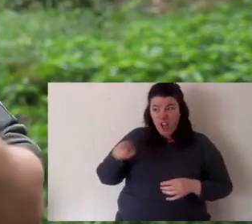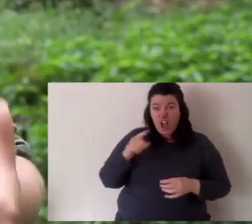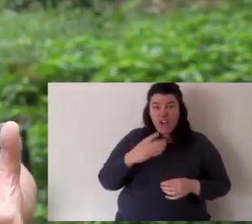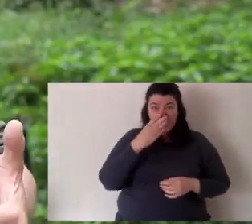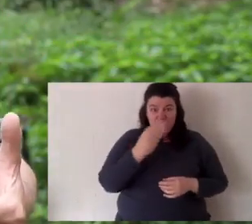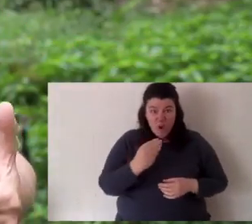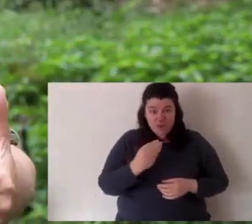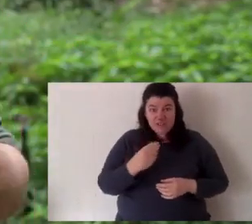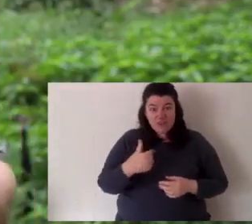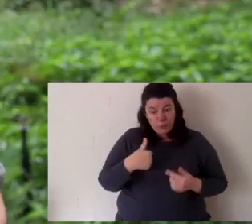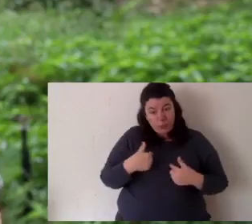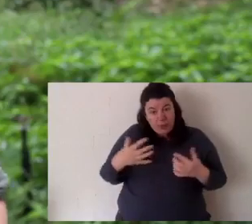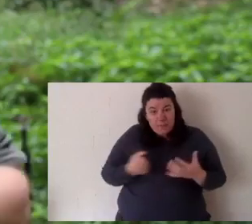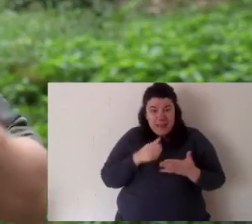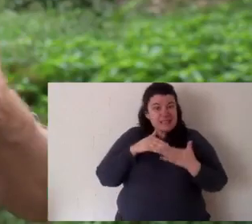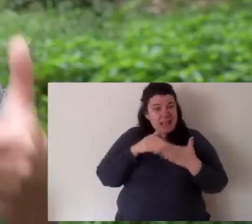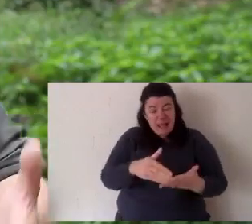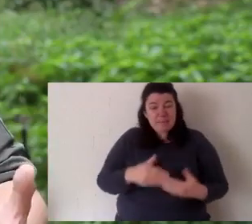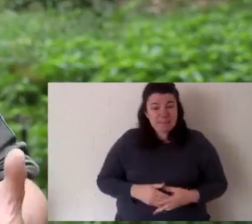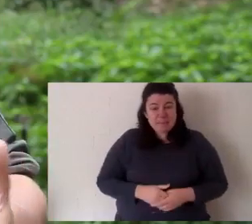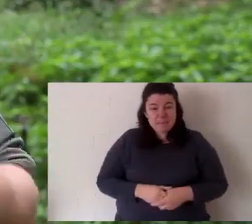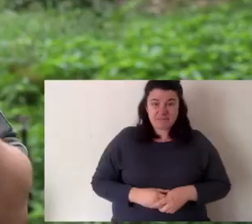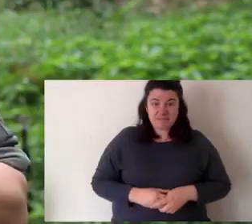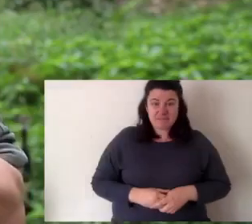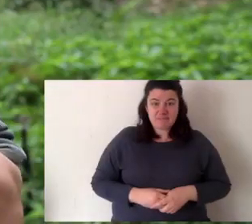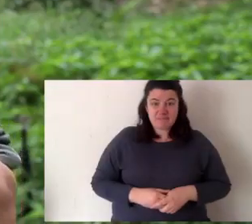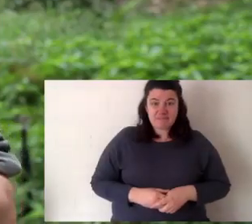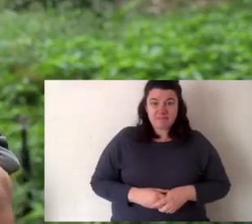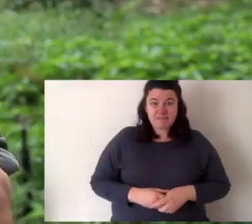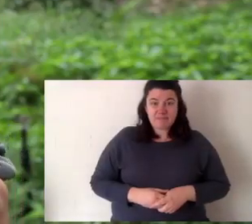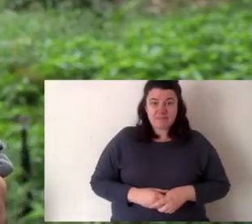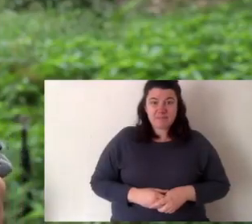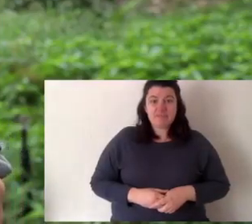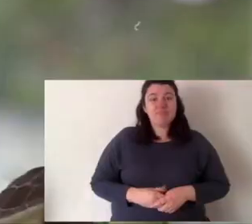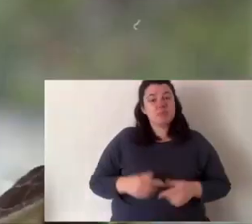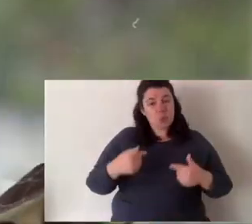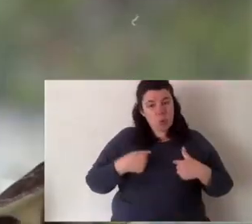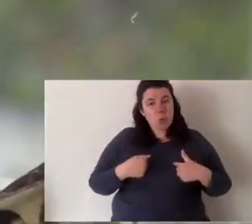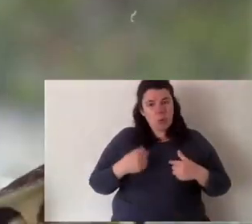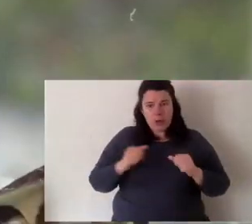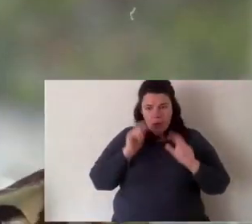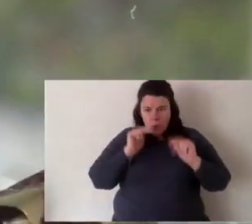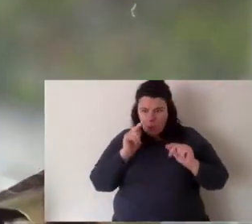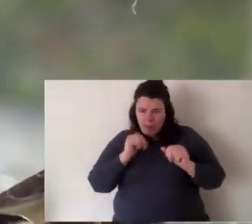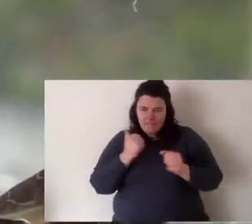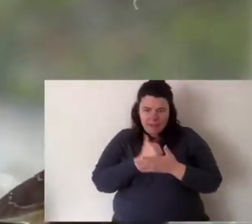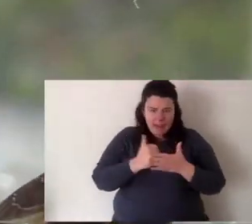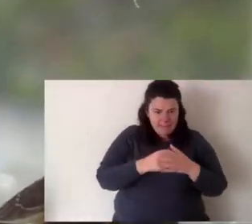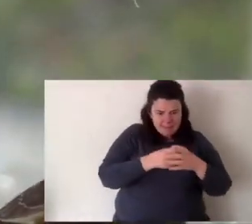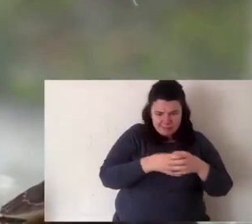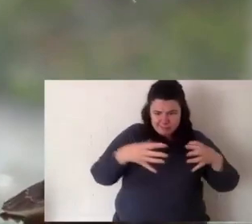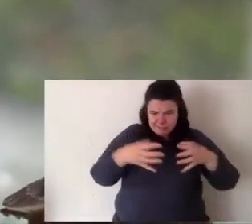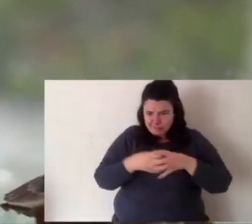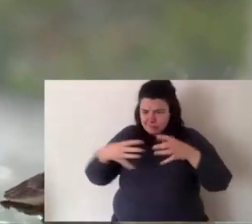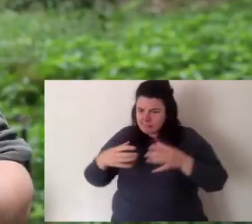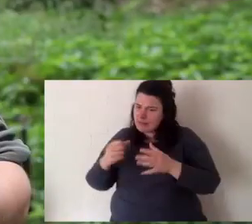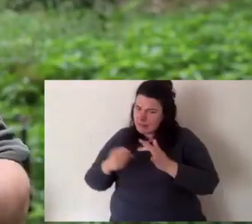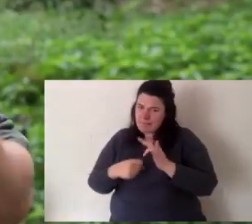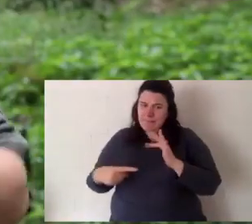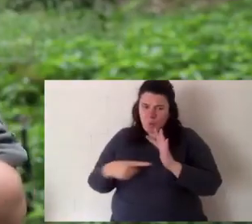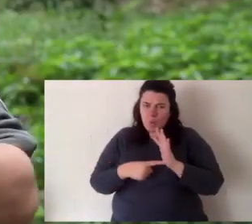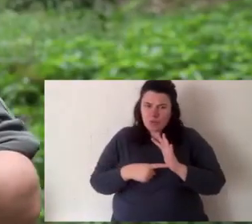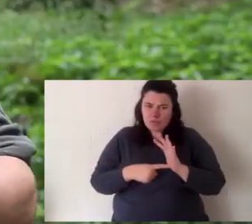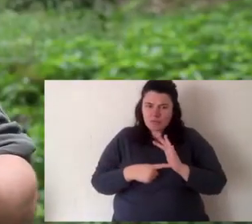years and now, we've got our turtles threatened with extinction. And it's our job to stop that. So, conservation projects are really important